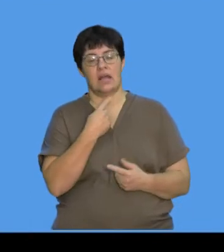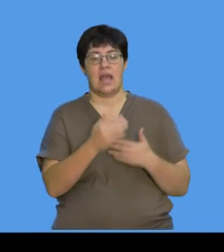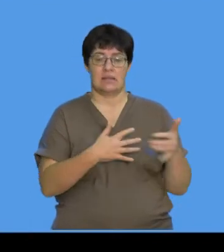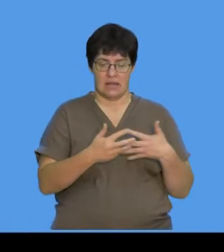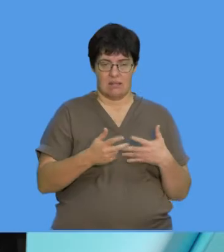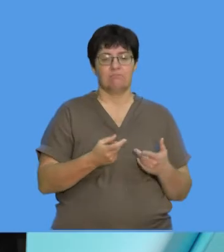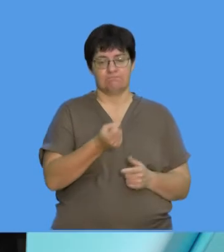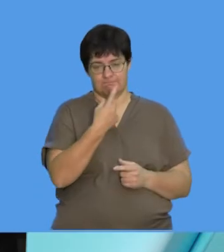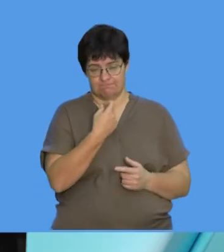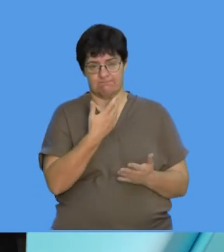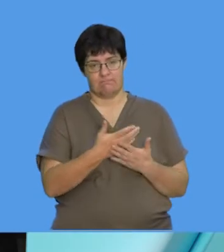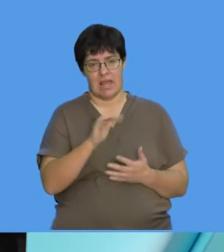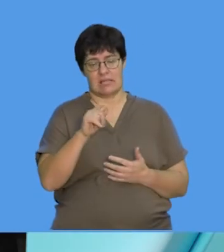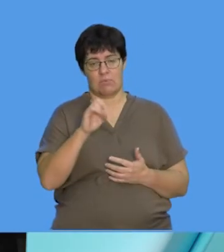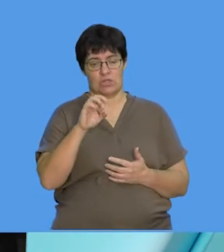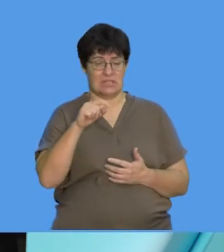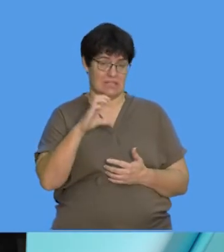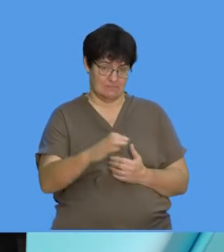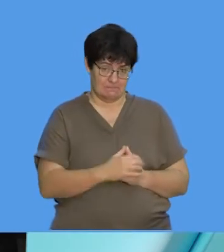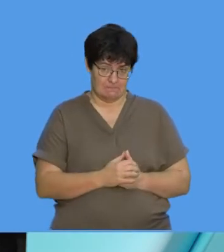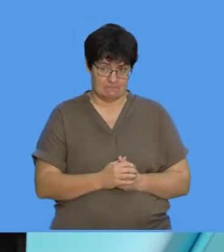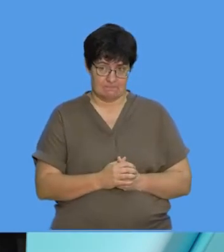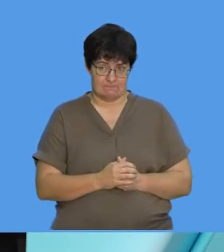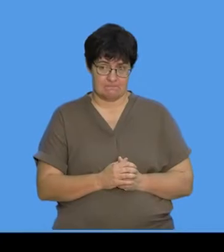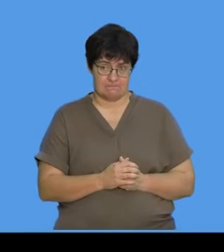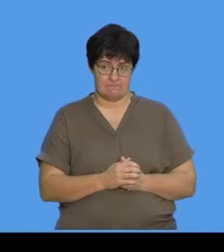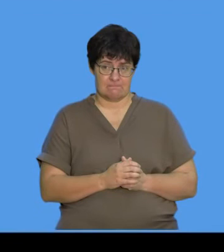treat it. You can treat it with antibiotics.